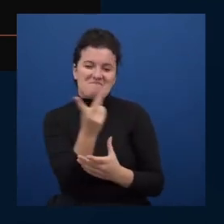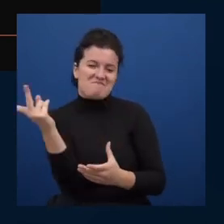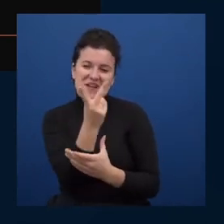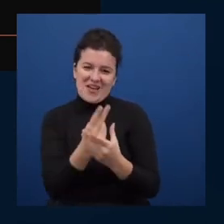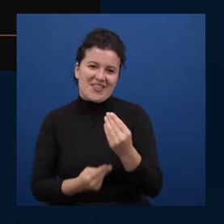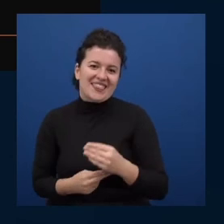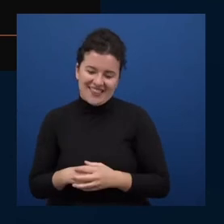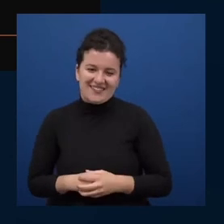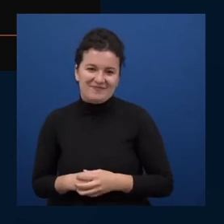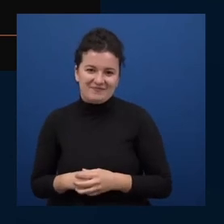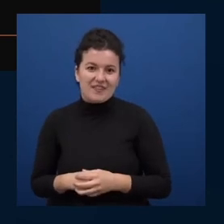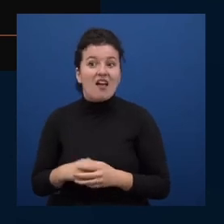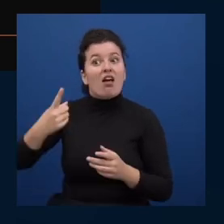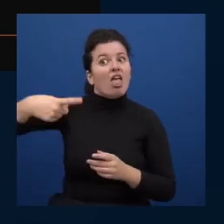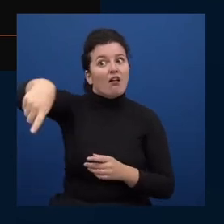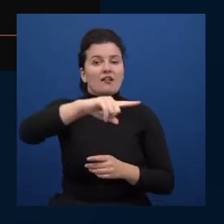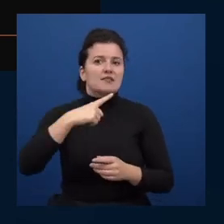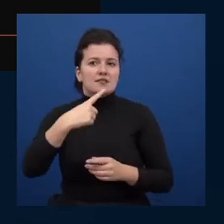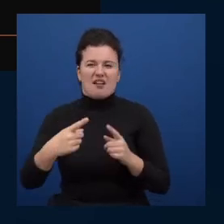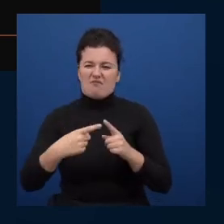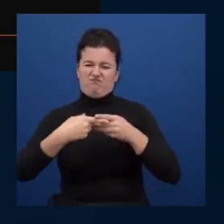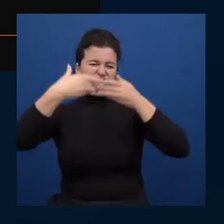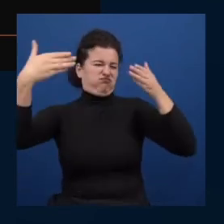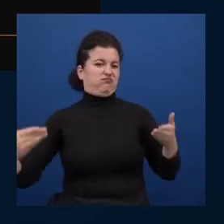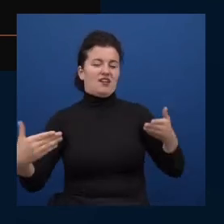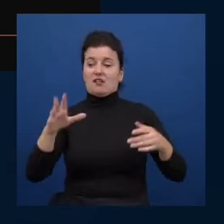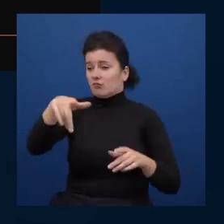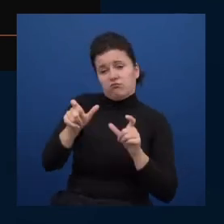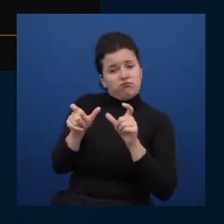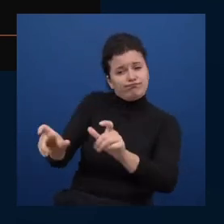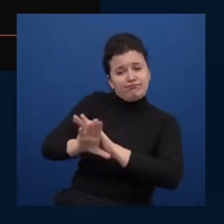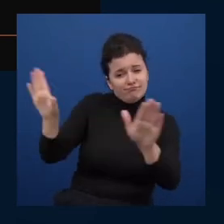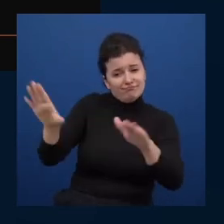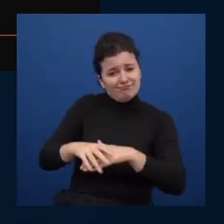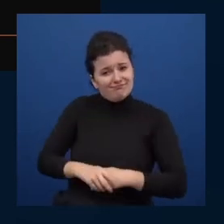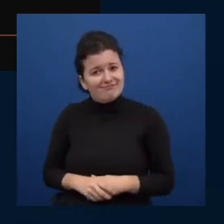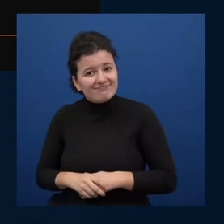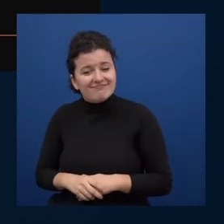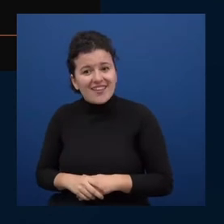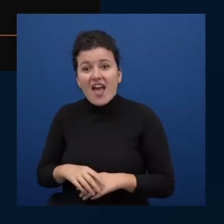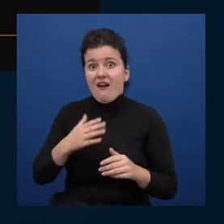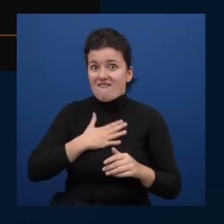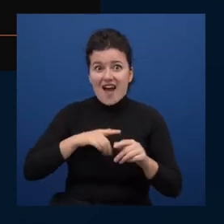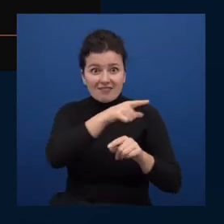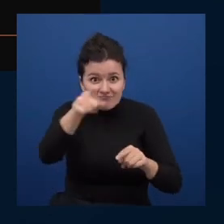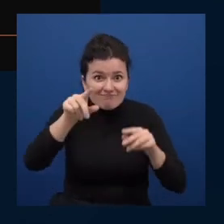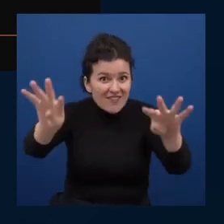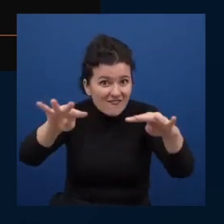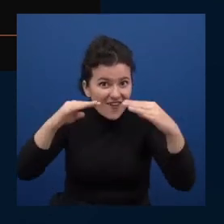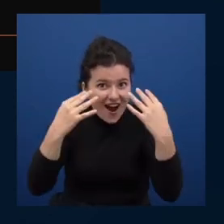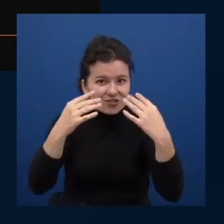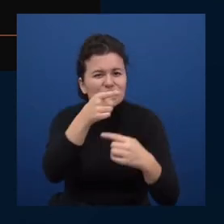and don't let anyone tell you otherwise so i want people that are that are watching us have fun